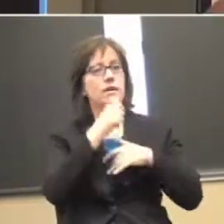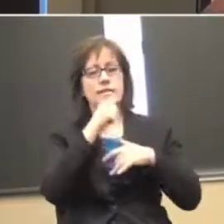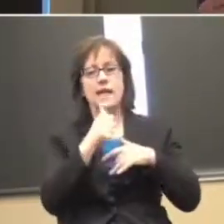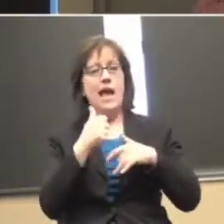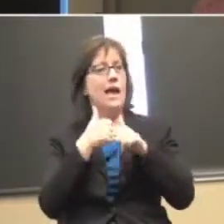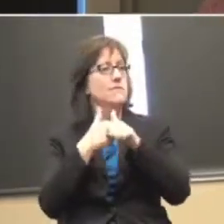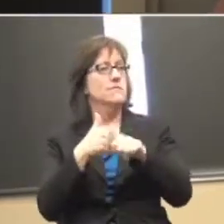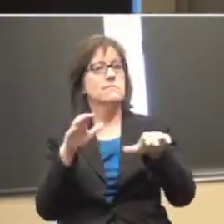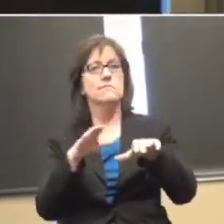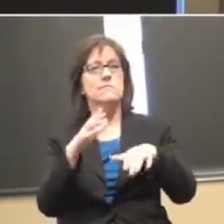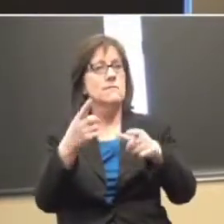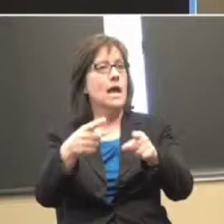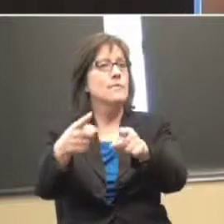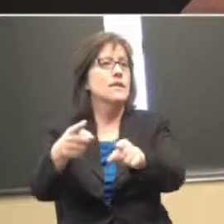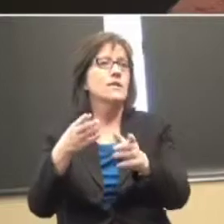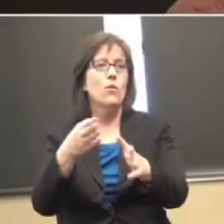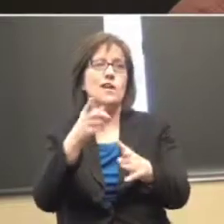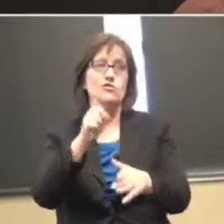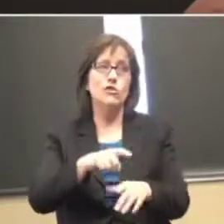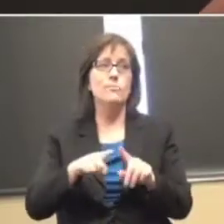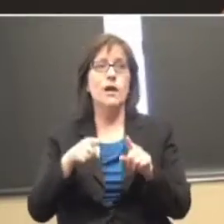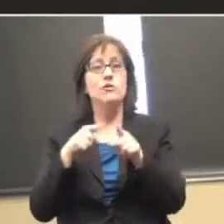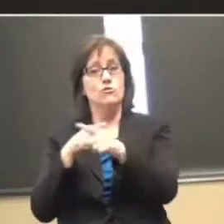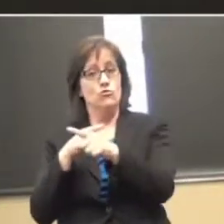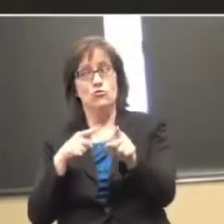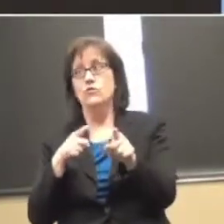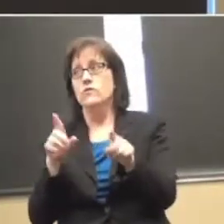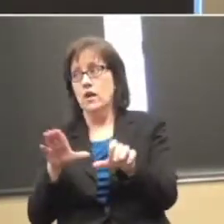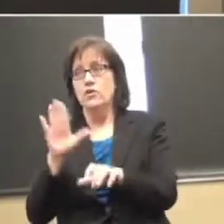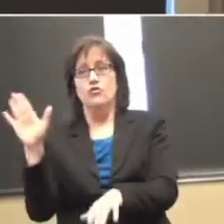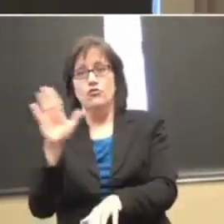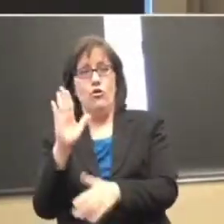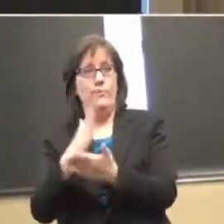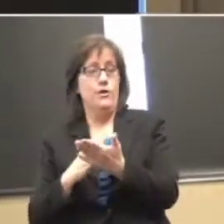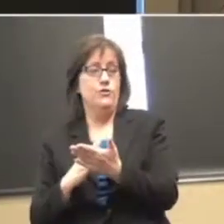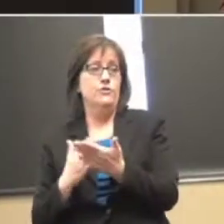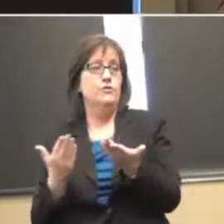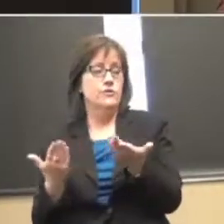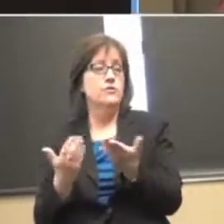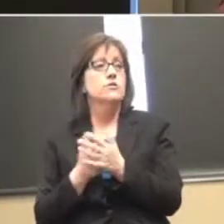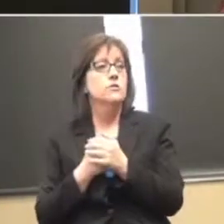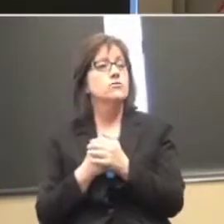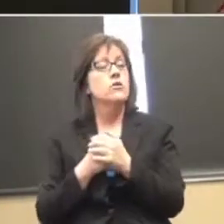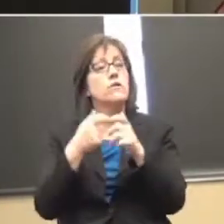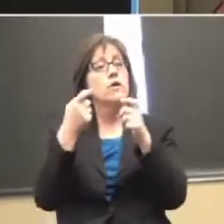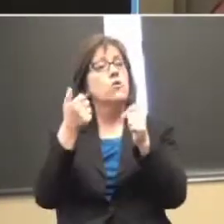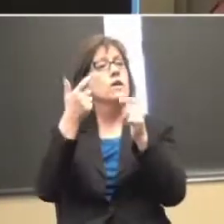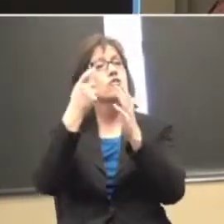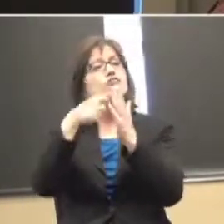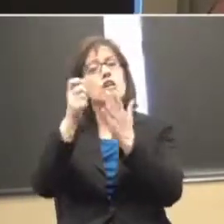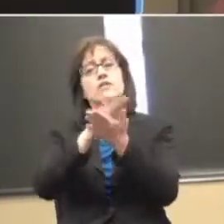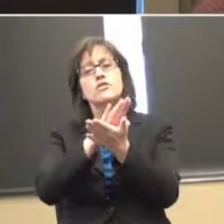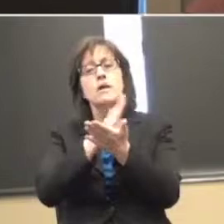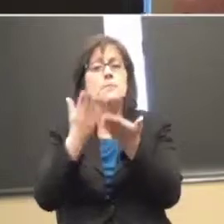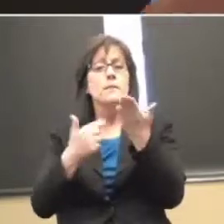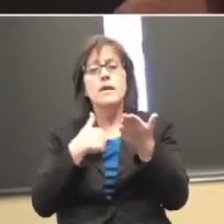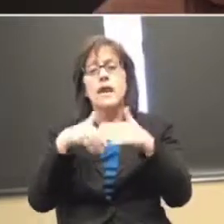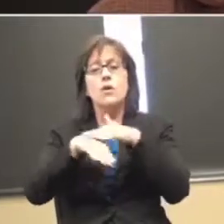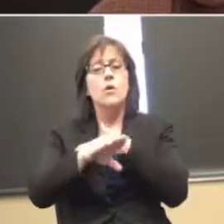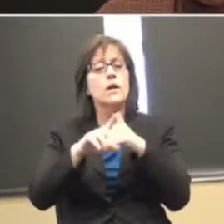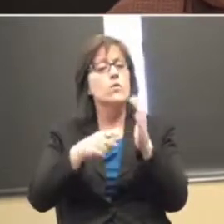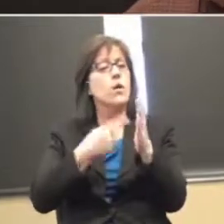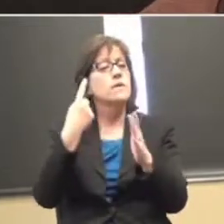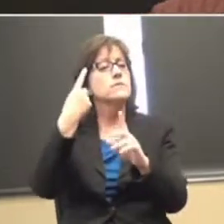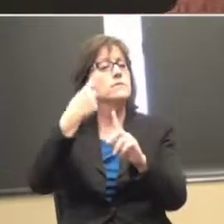way it should be, but you've done your side. All right. So you've got basically just a quick check sheet. Maybe I go in once a